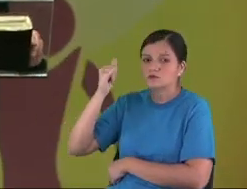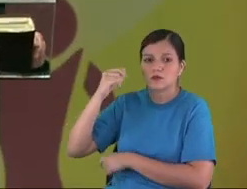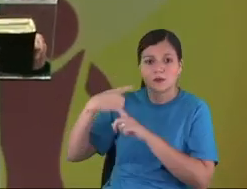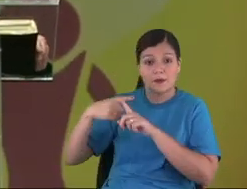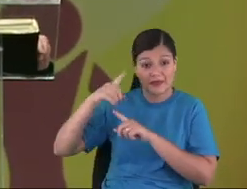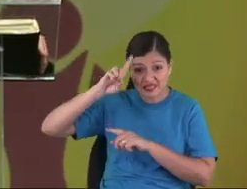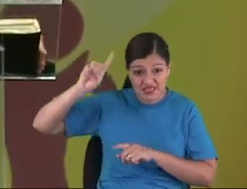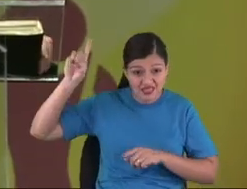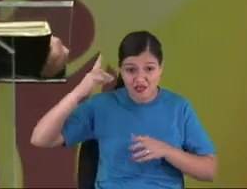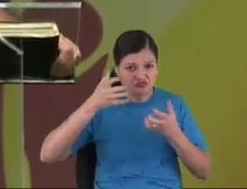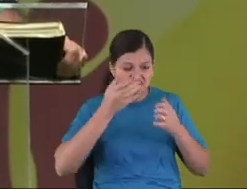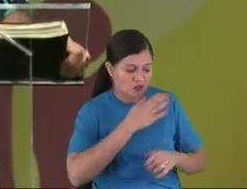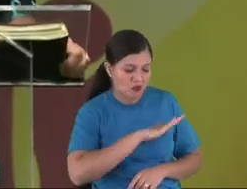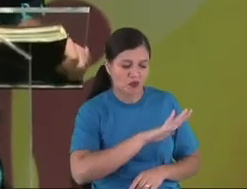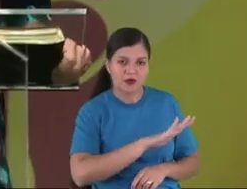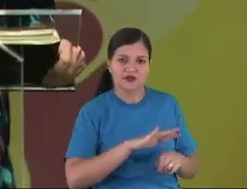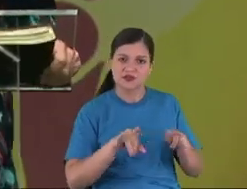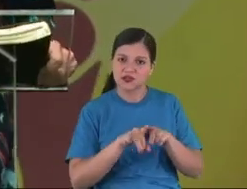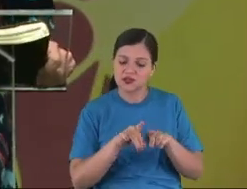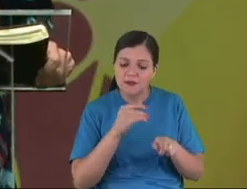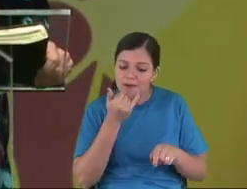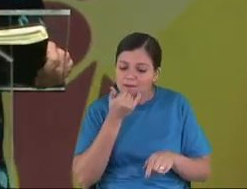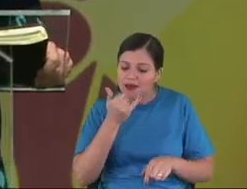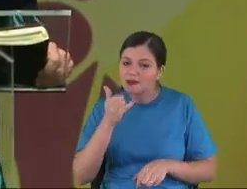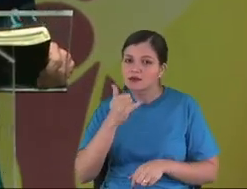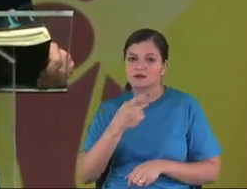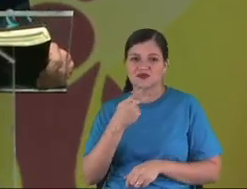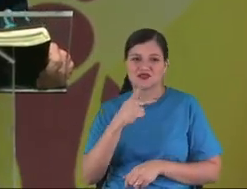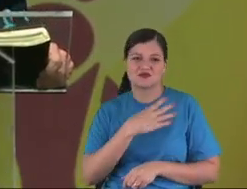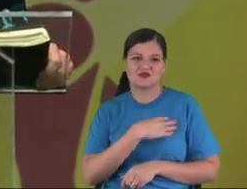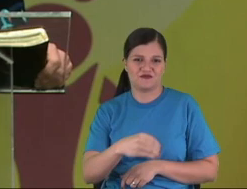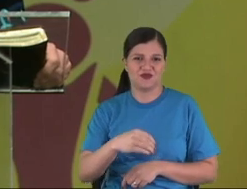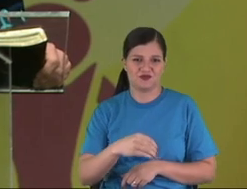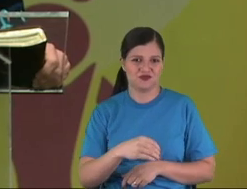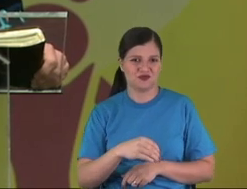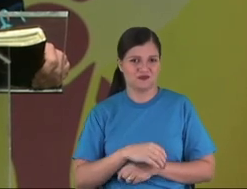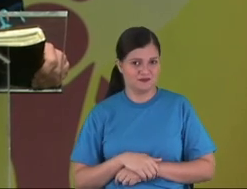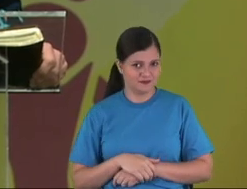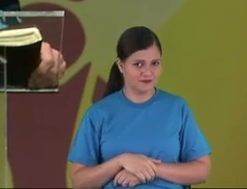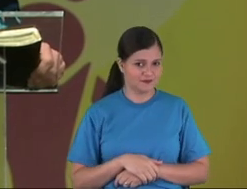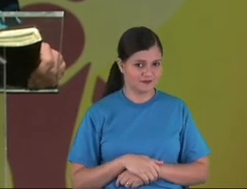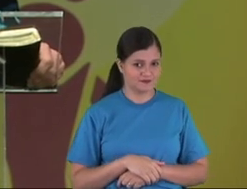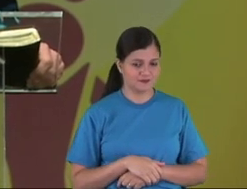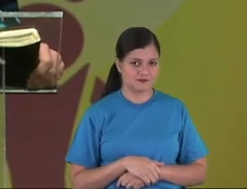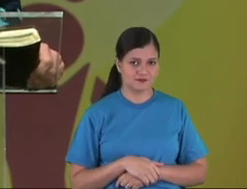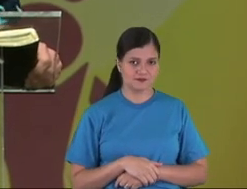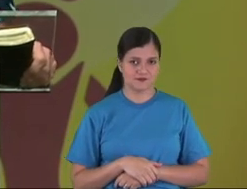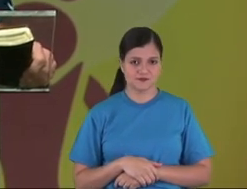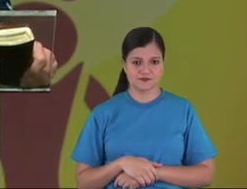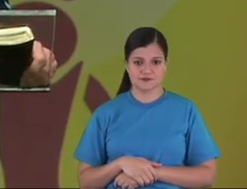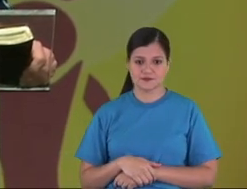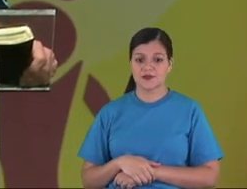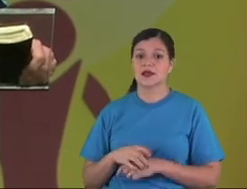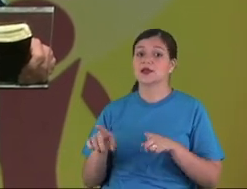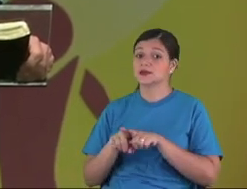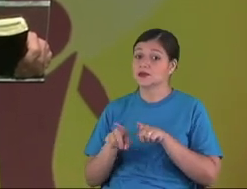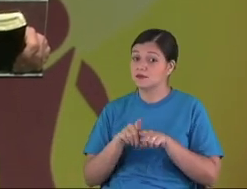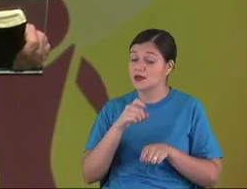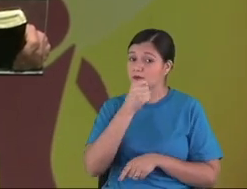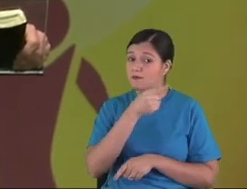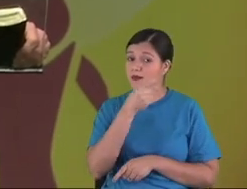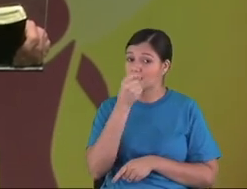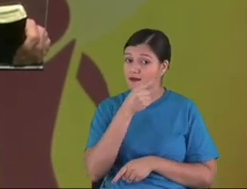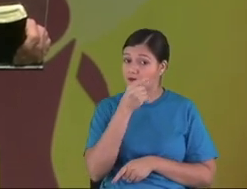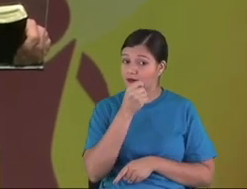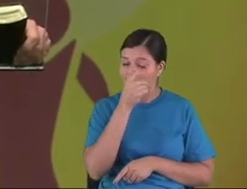forgive me. Get humiliated in front of God. And God can help you to that. Don't say